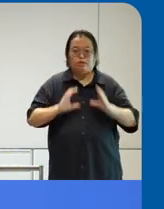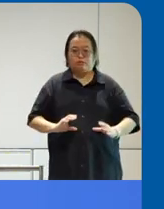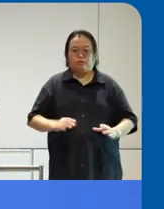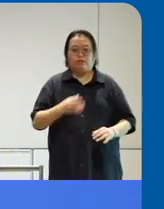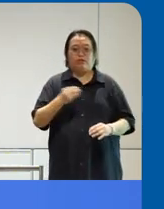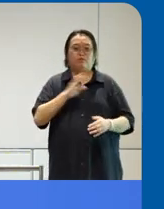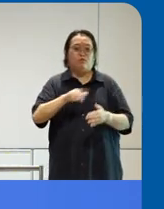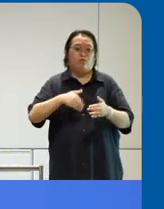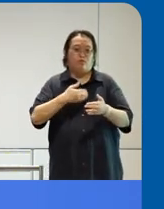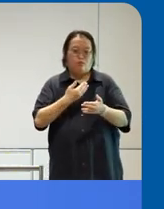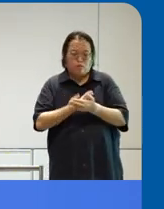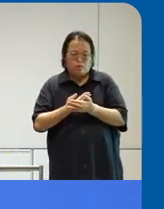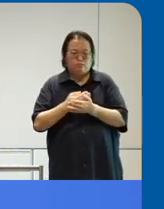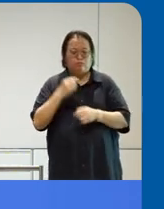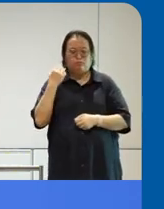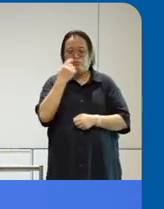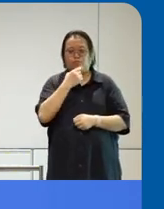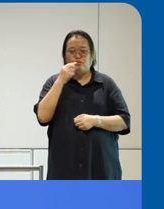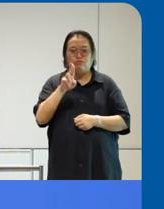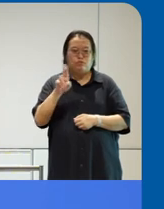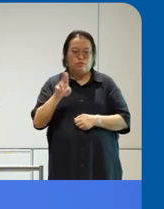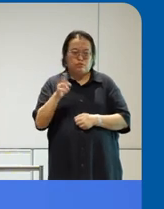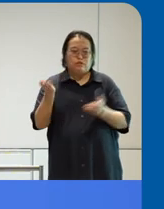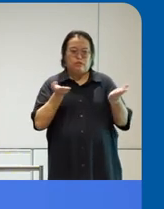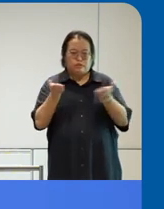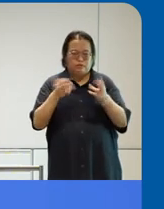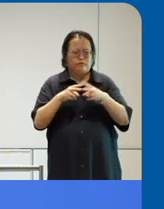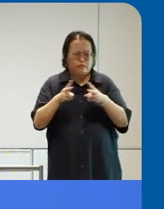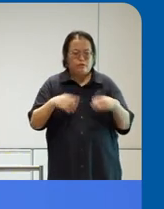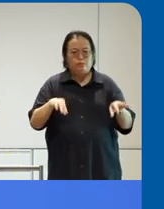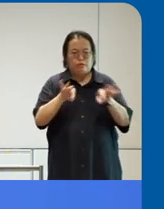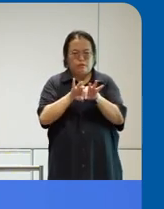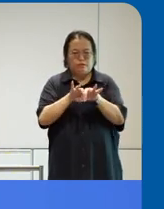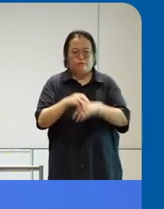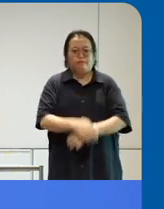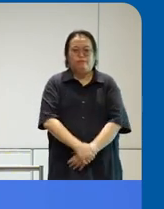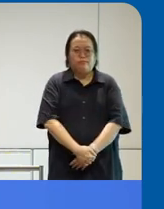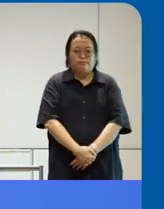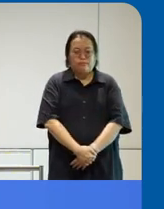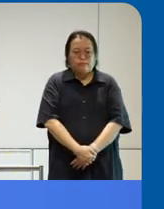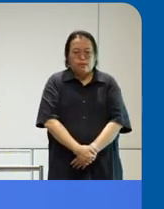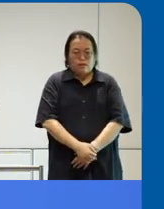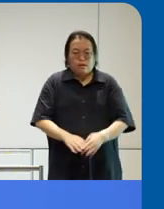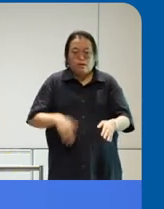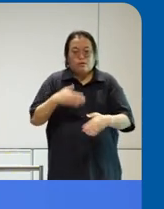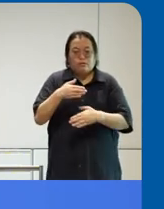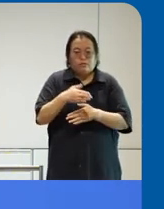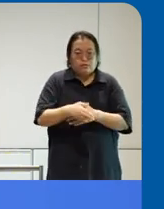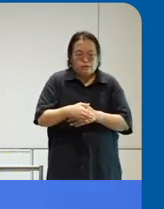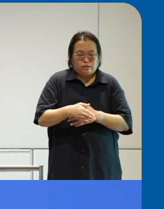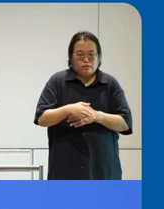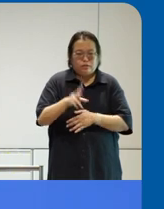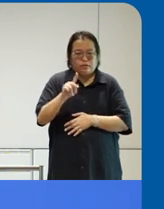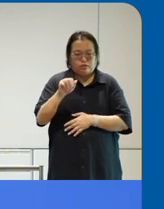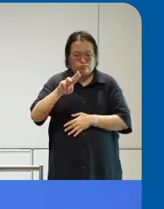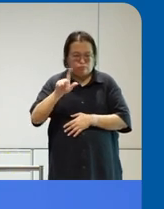your services, realizing that there's an impact, I think that's really crucial. So next up, we'll have Kyle to talk